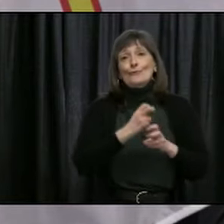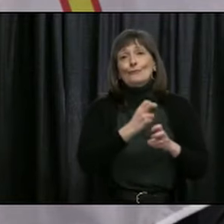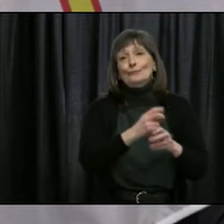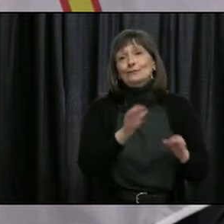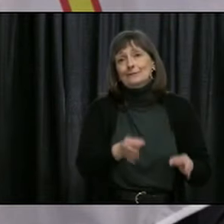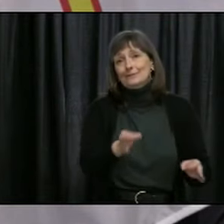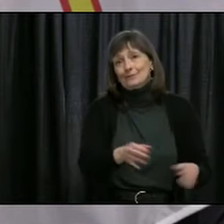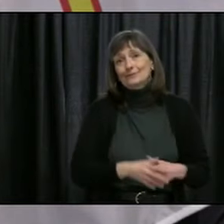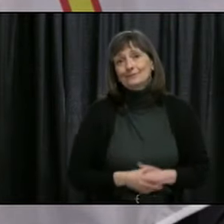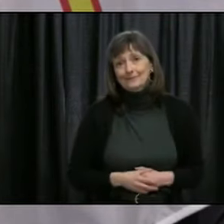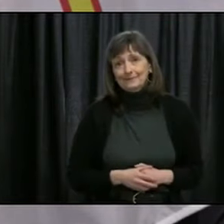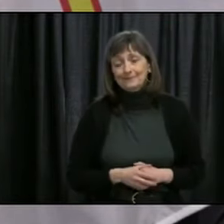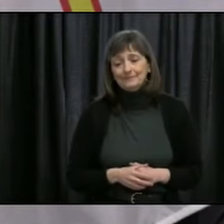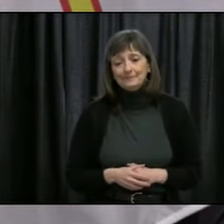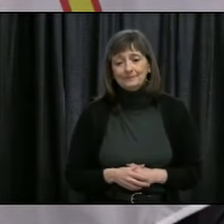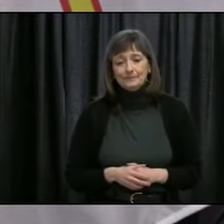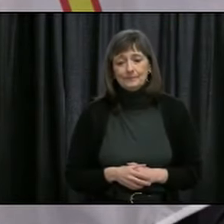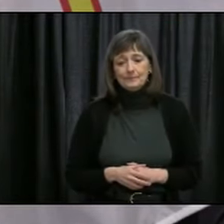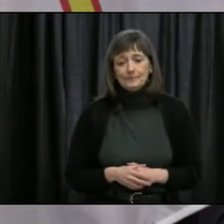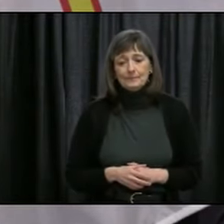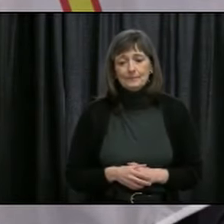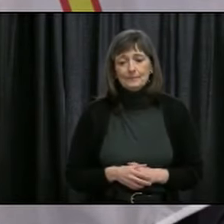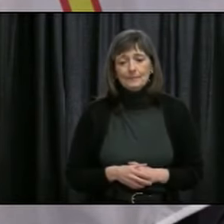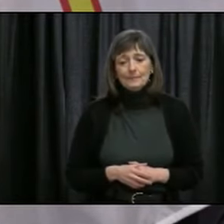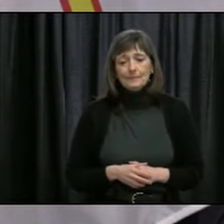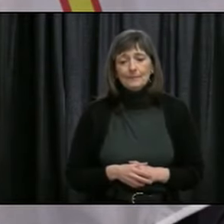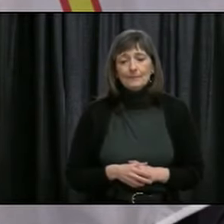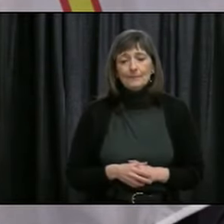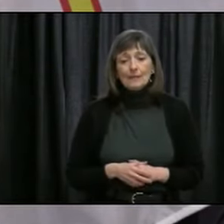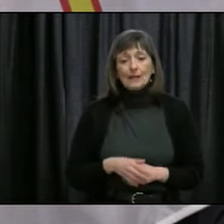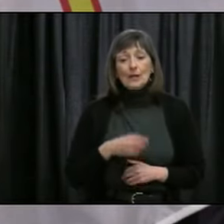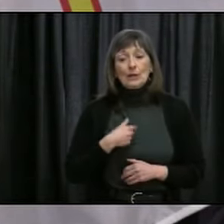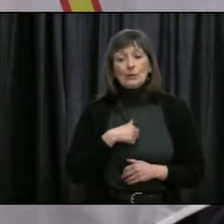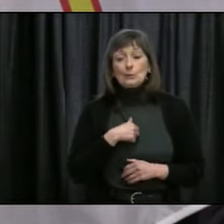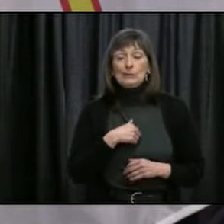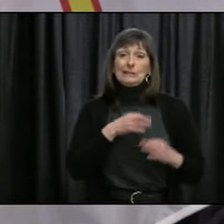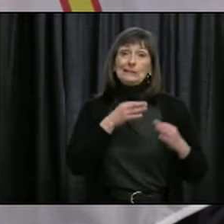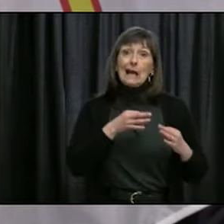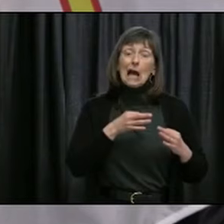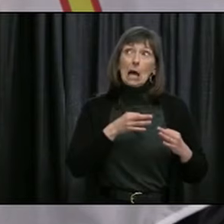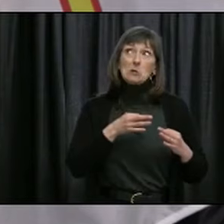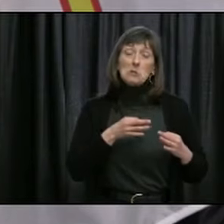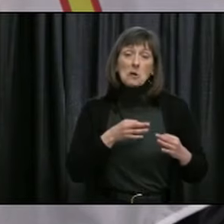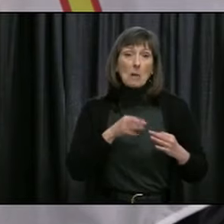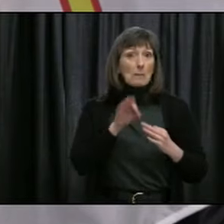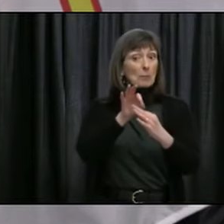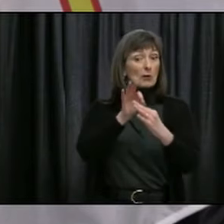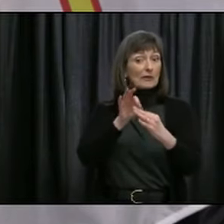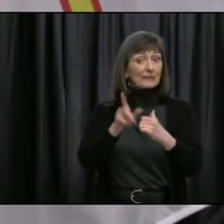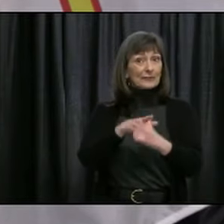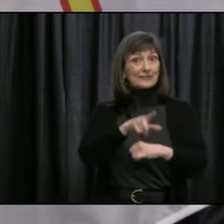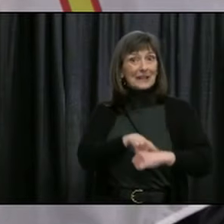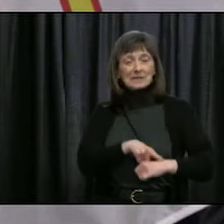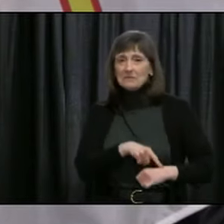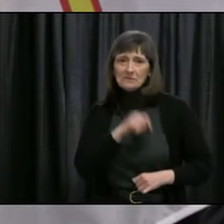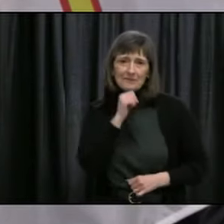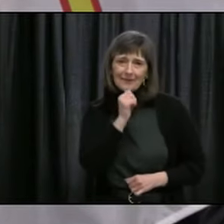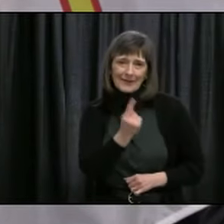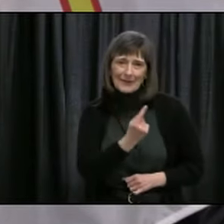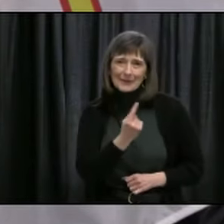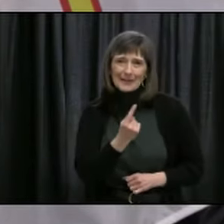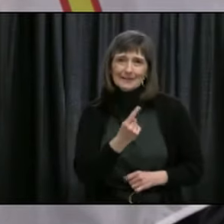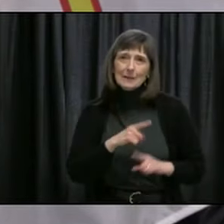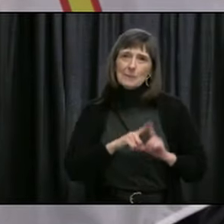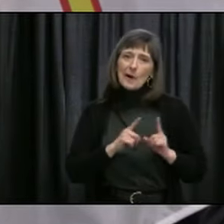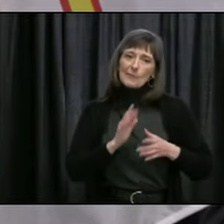tough decisions that had to be made. These decisions aren't always perfect, and these are decisions that were made to ensure that we